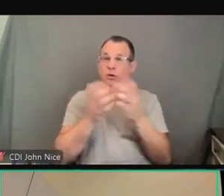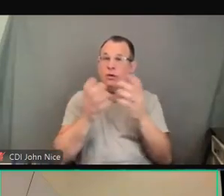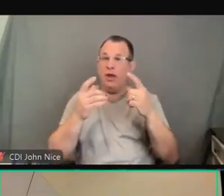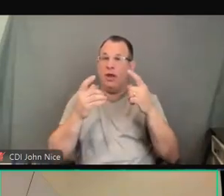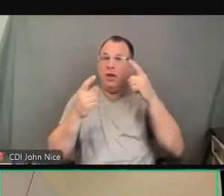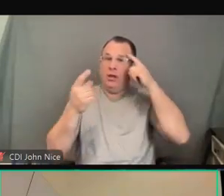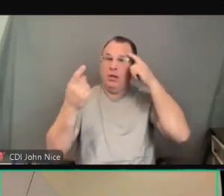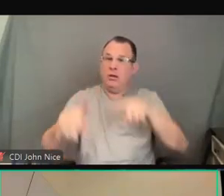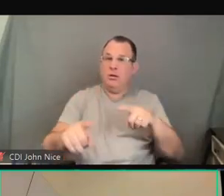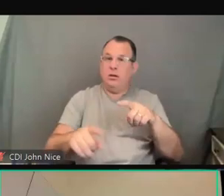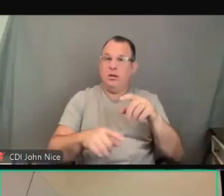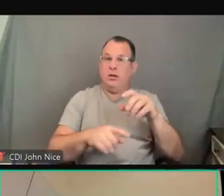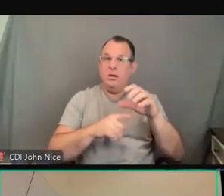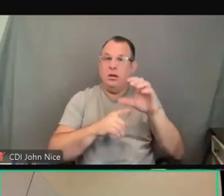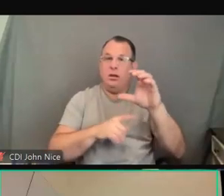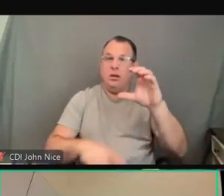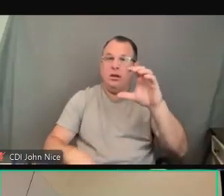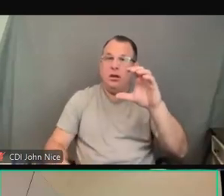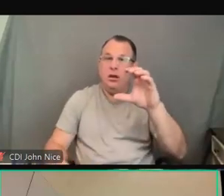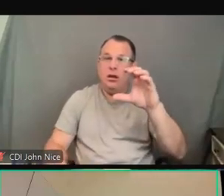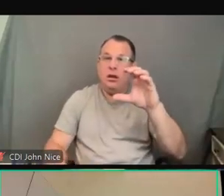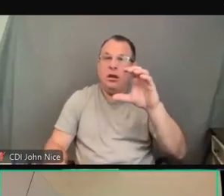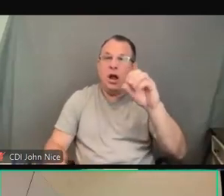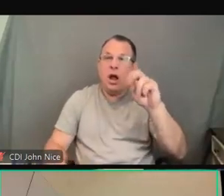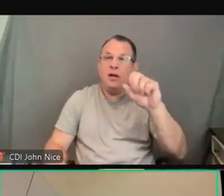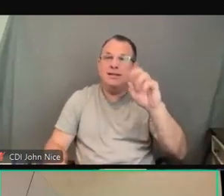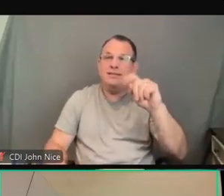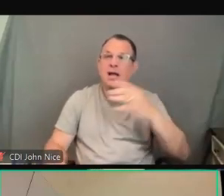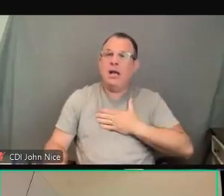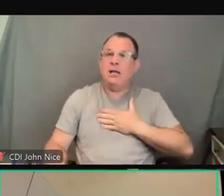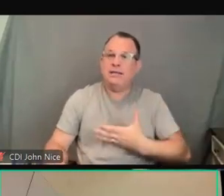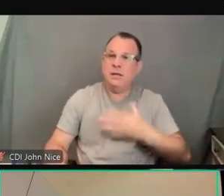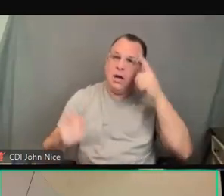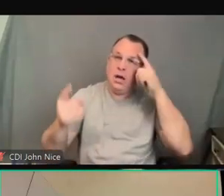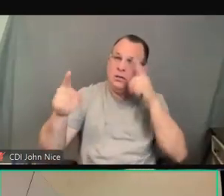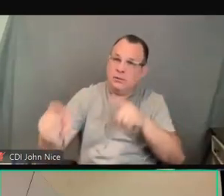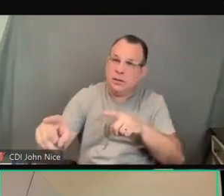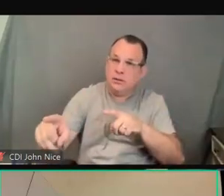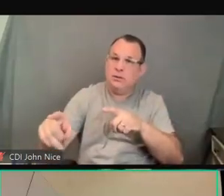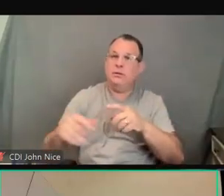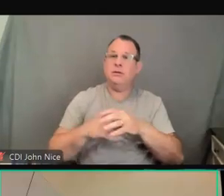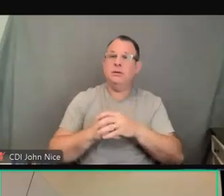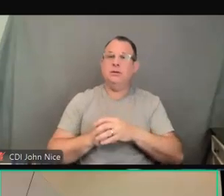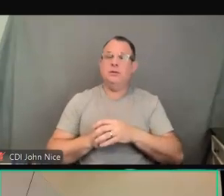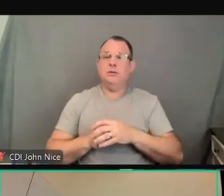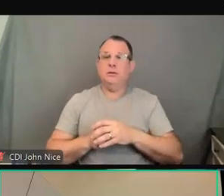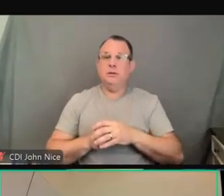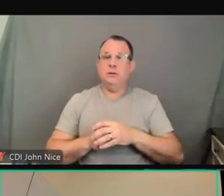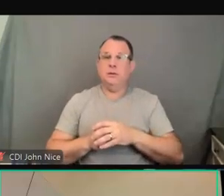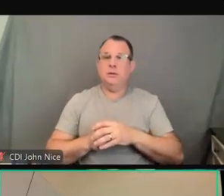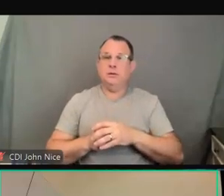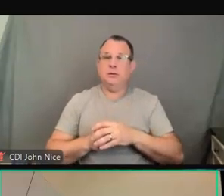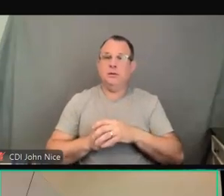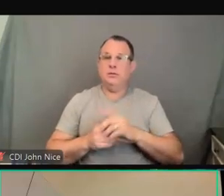That's the first thing that they need to get from their patient. They need to get consent to treat or consent to assess